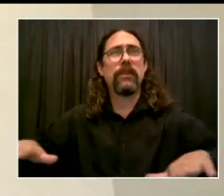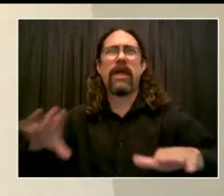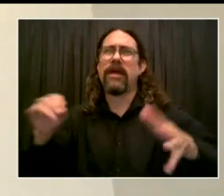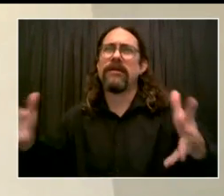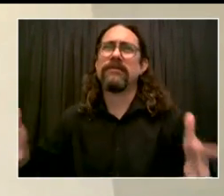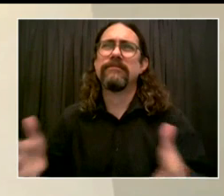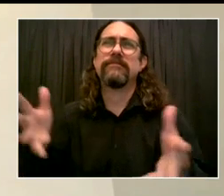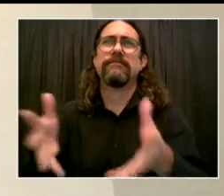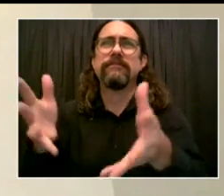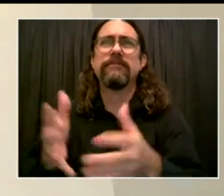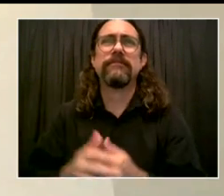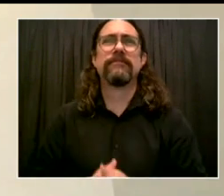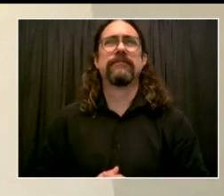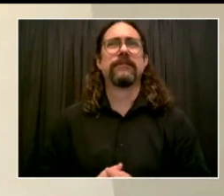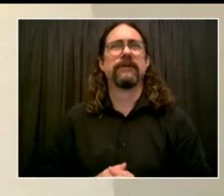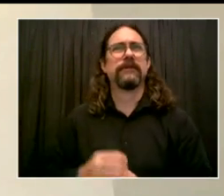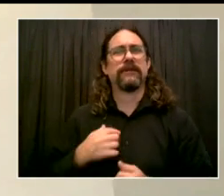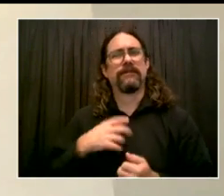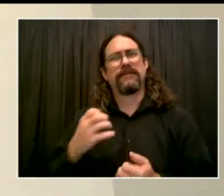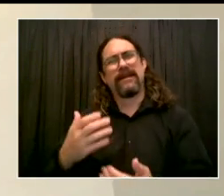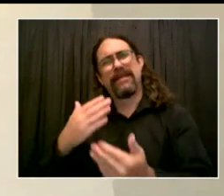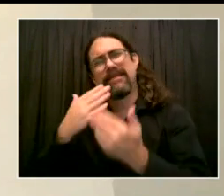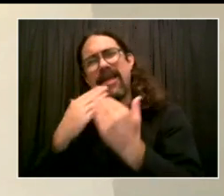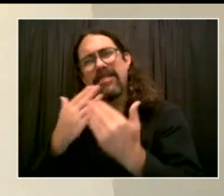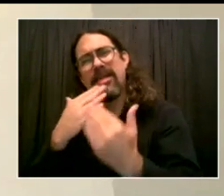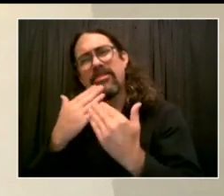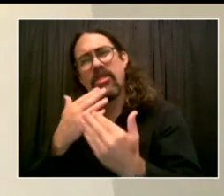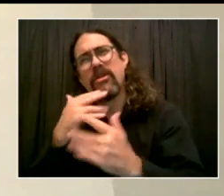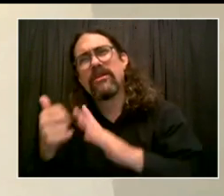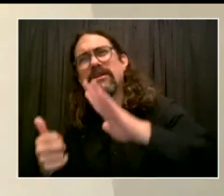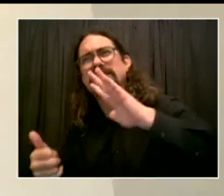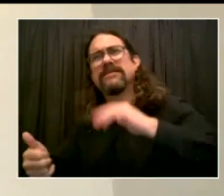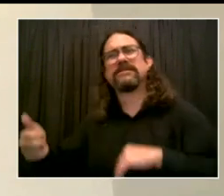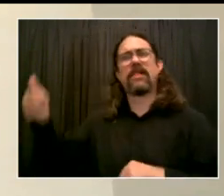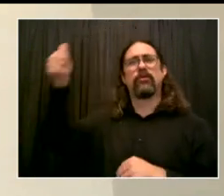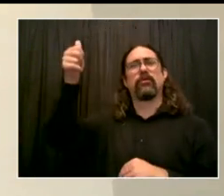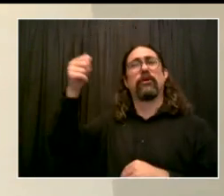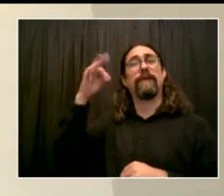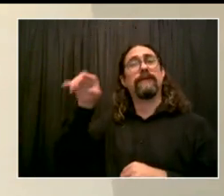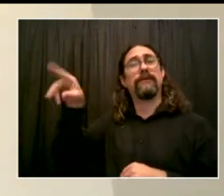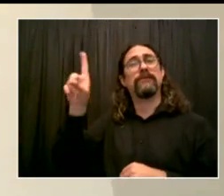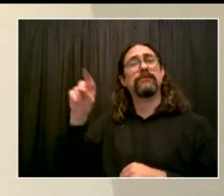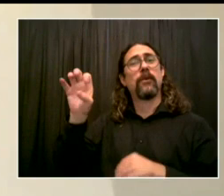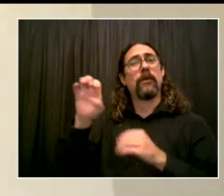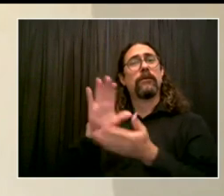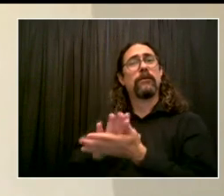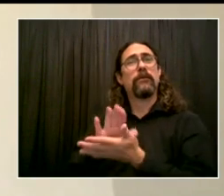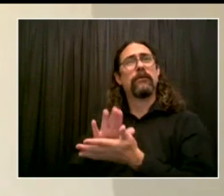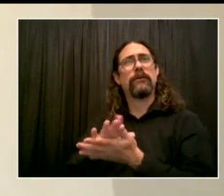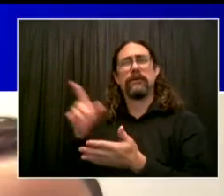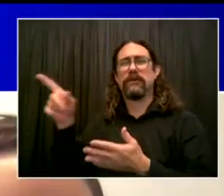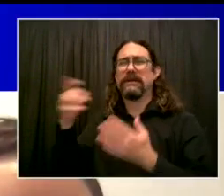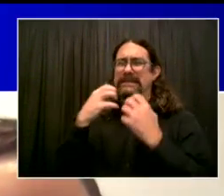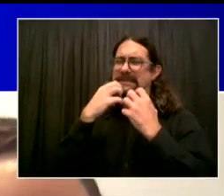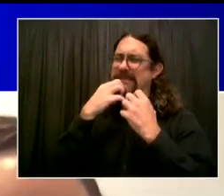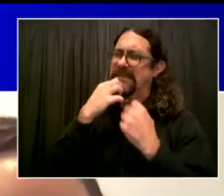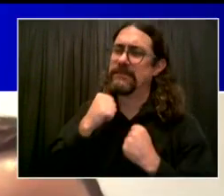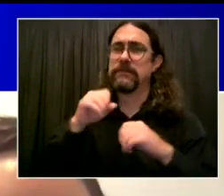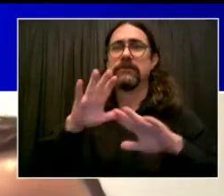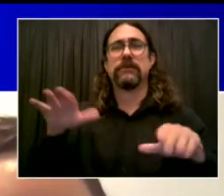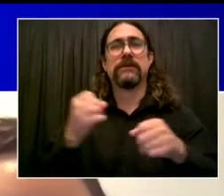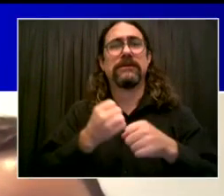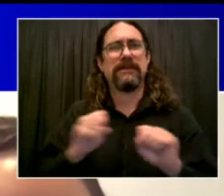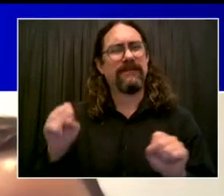to education. Thank you for having me here today. And I look forward to continuing to make sure that our communities continue to thrive. Thank you,